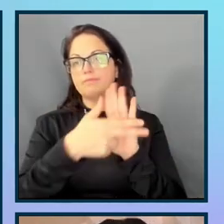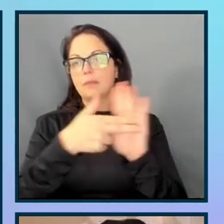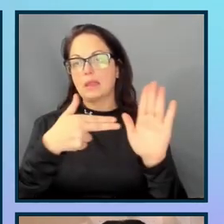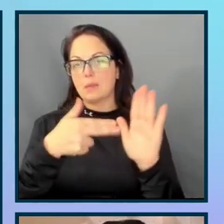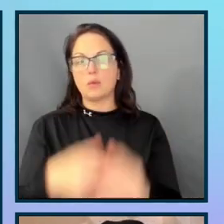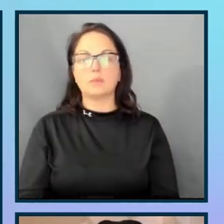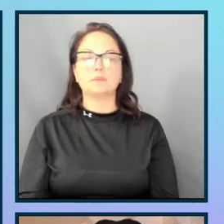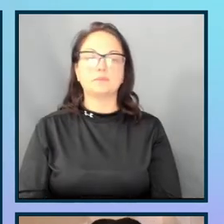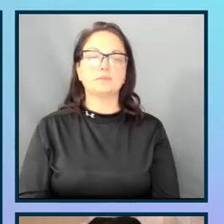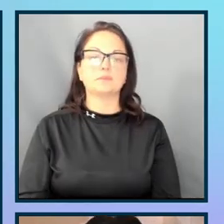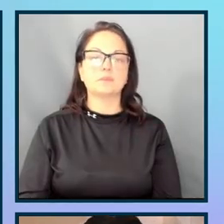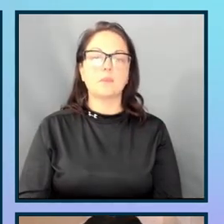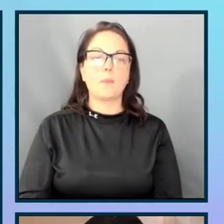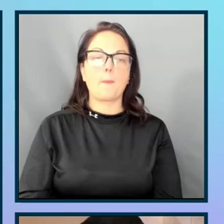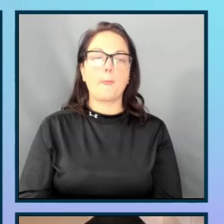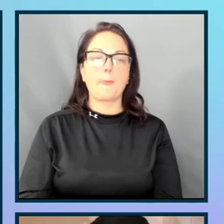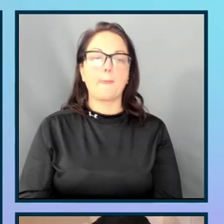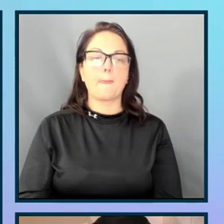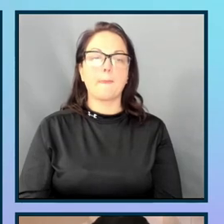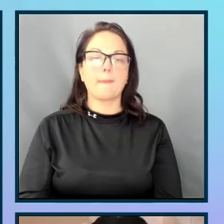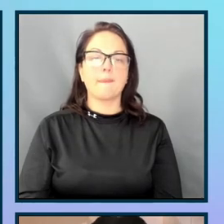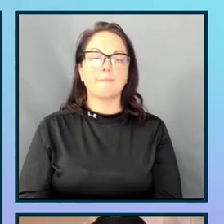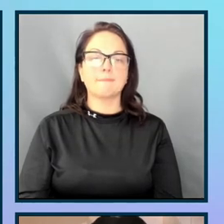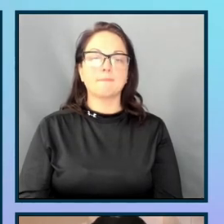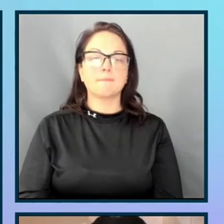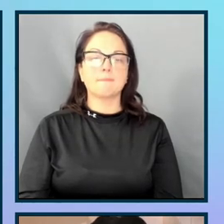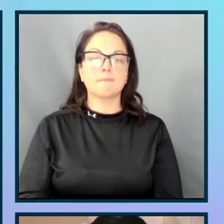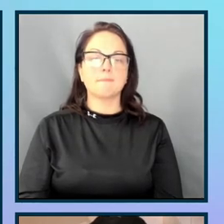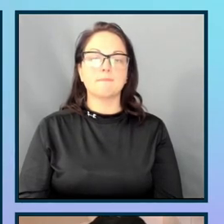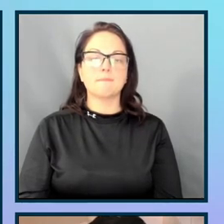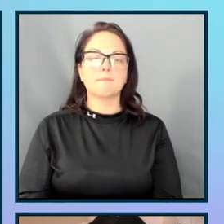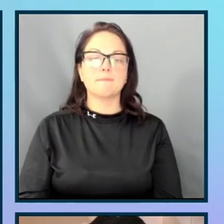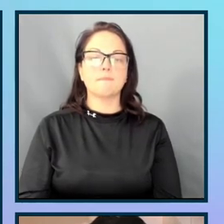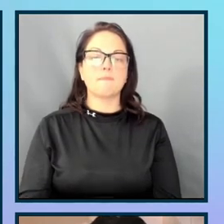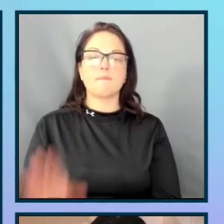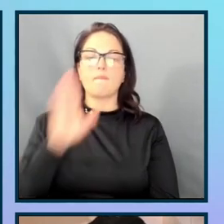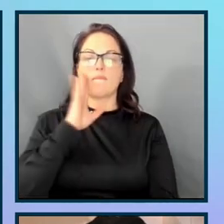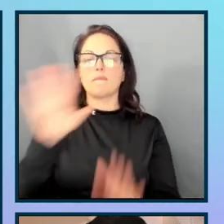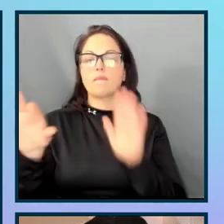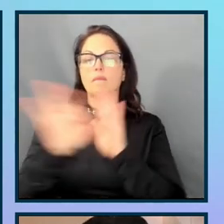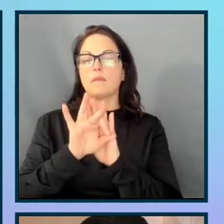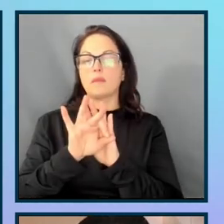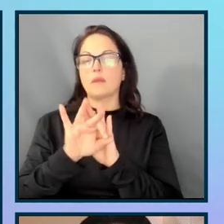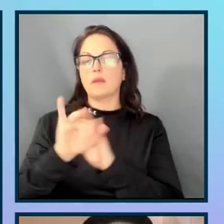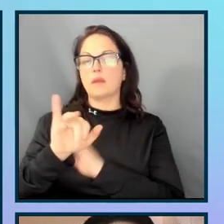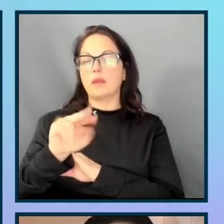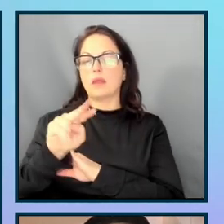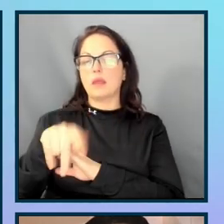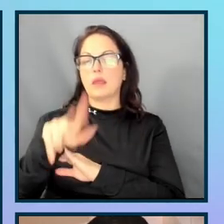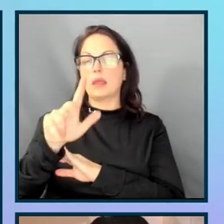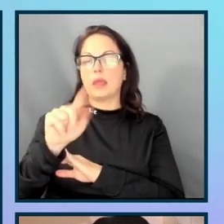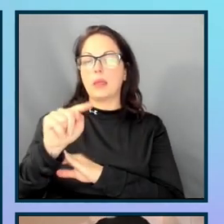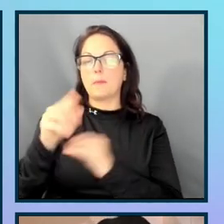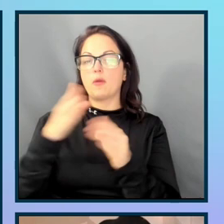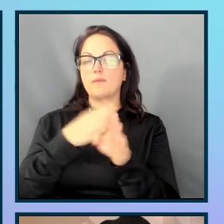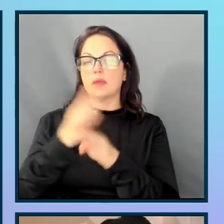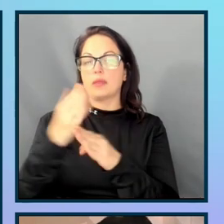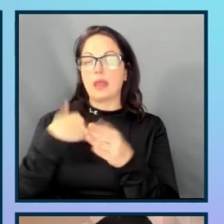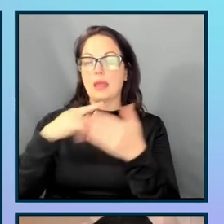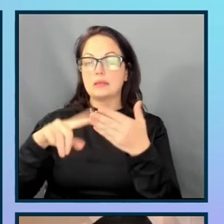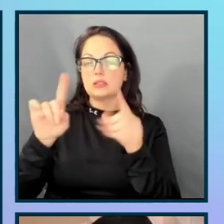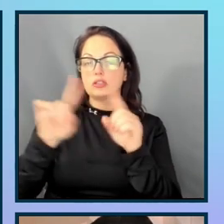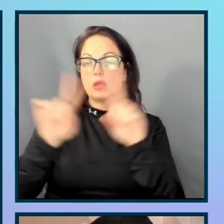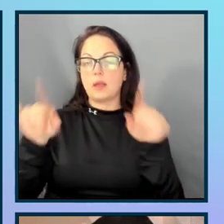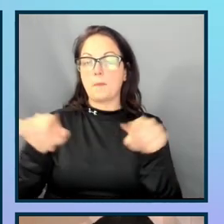And then we see that all around. I'm going to go ahead and select this input field that has the type of checkbox. I'm going to open up the